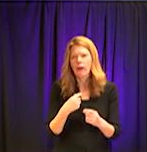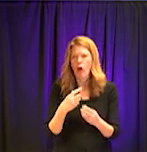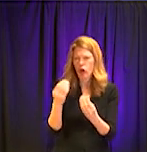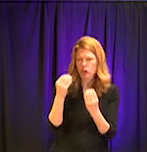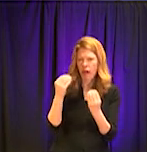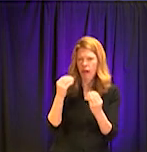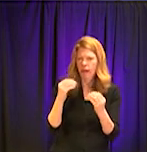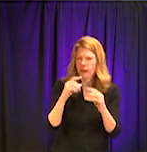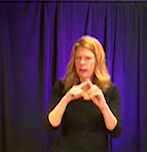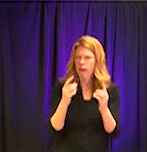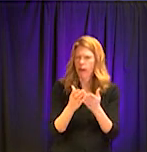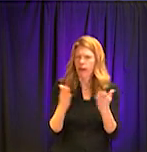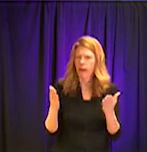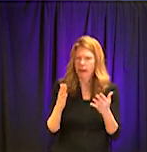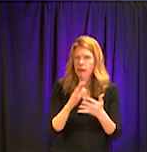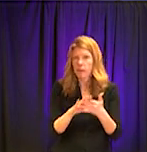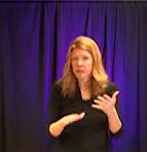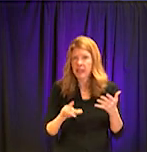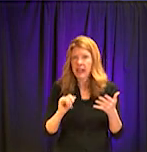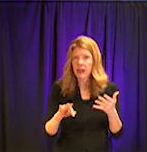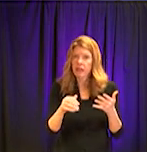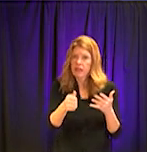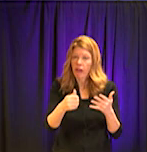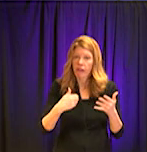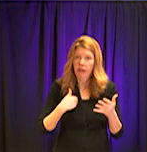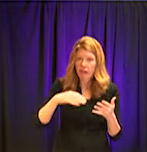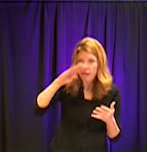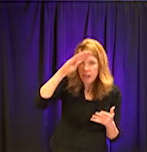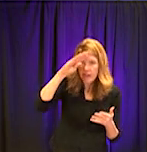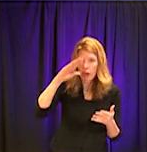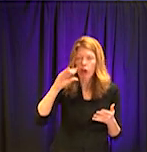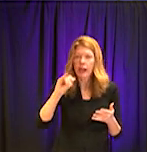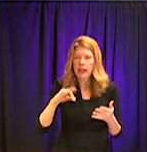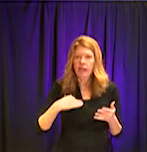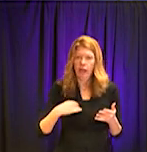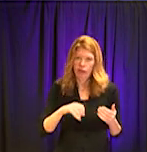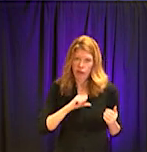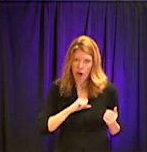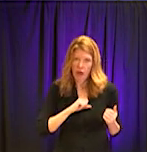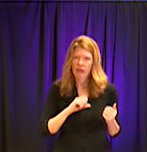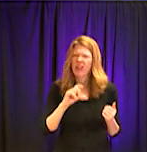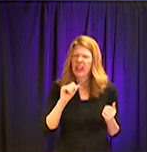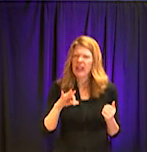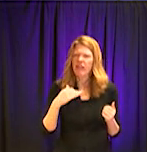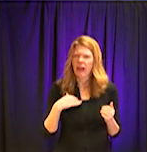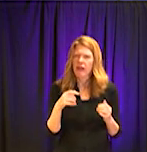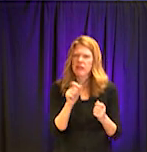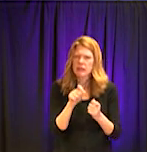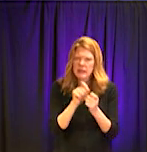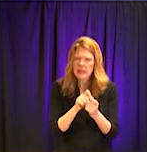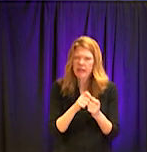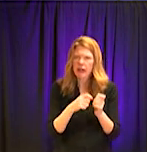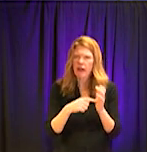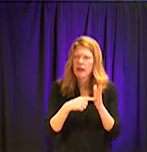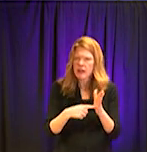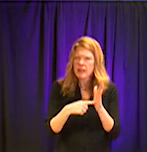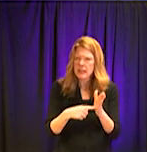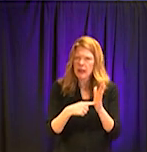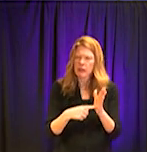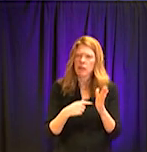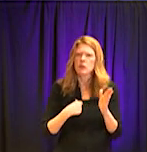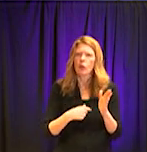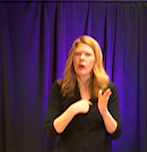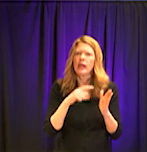if, you know, you develop fever, cough, and other signs and symptoms, we've got to do everything we can to comply with, you know, those